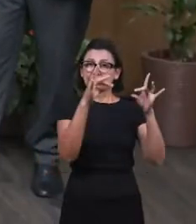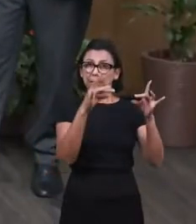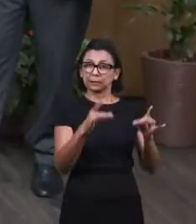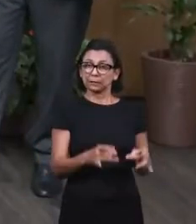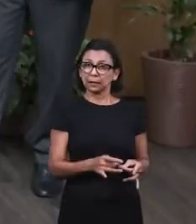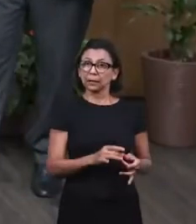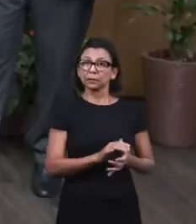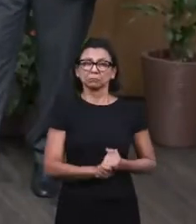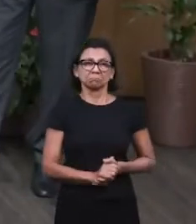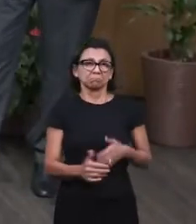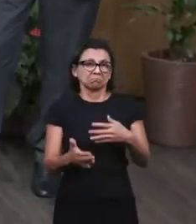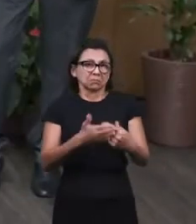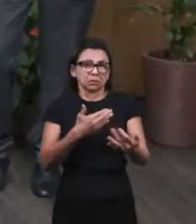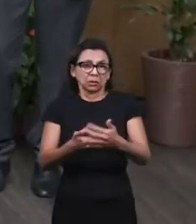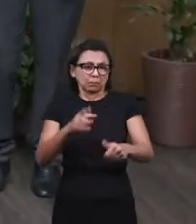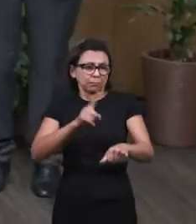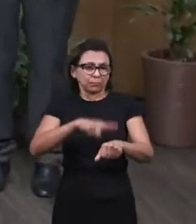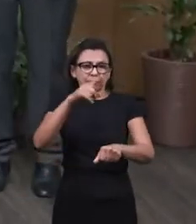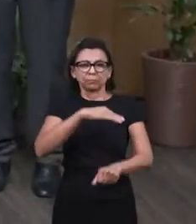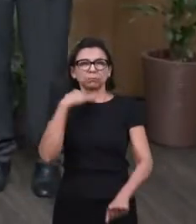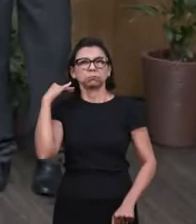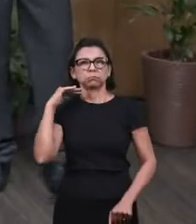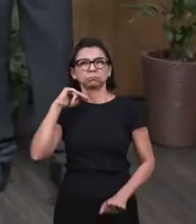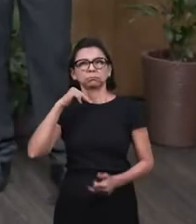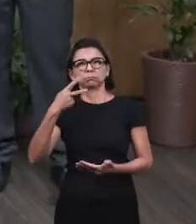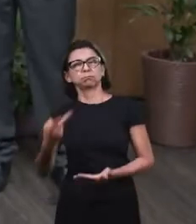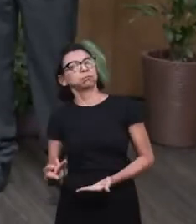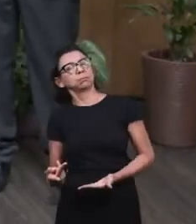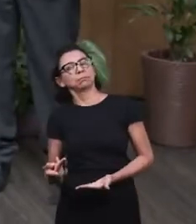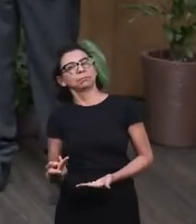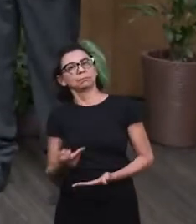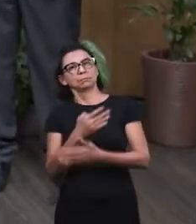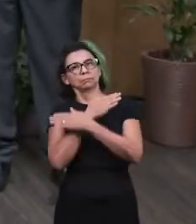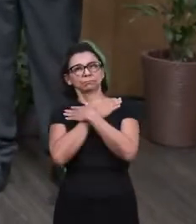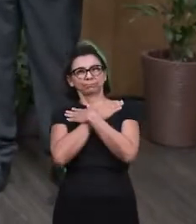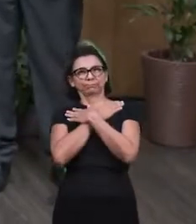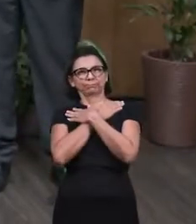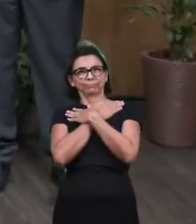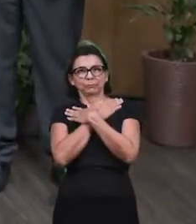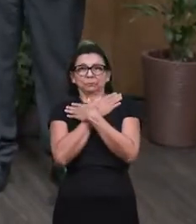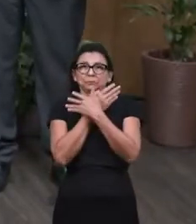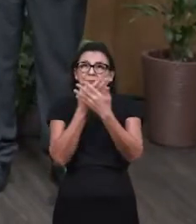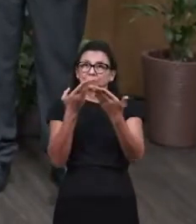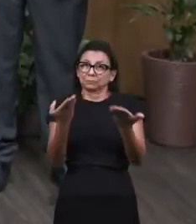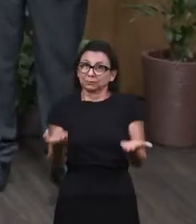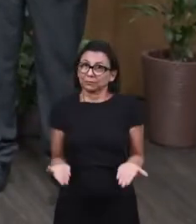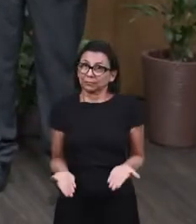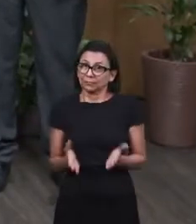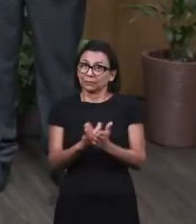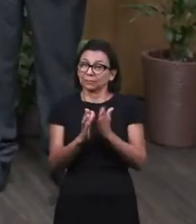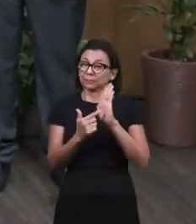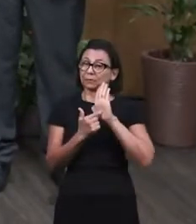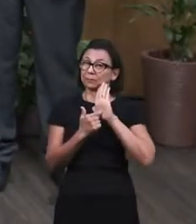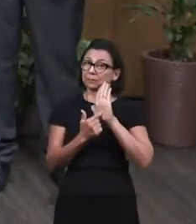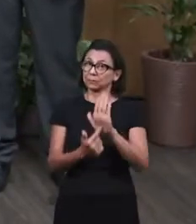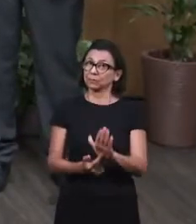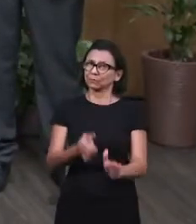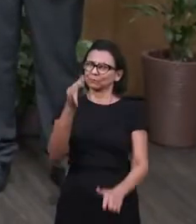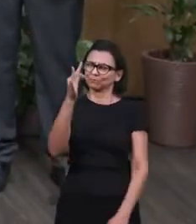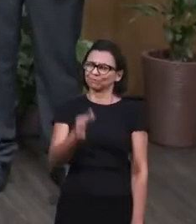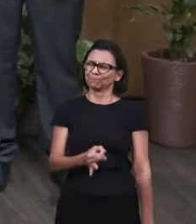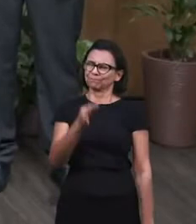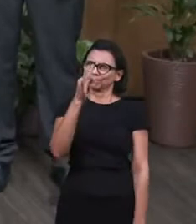besides death that can happen at any moment, the prophecies of the Bible confirm